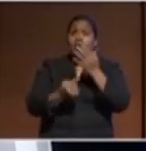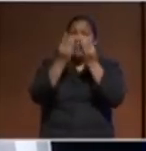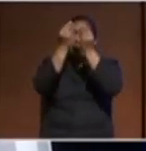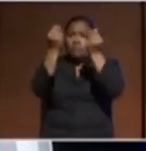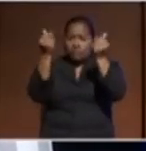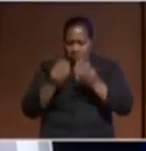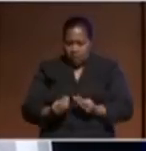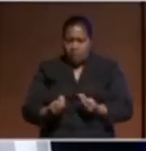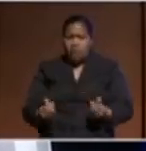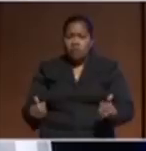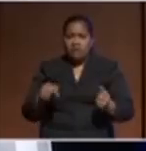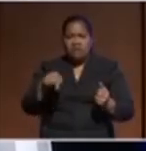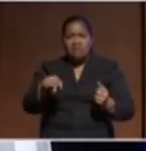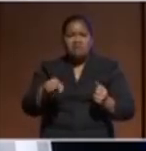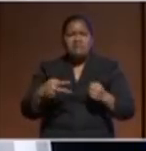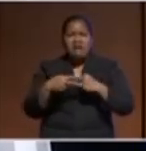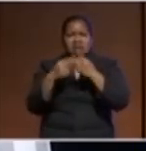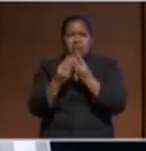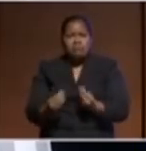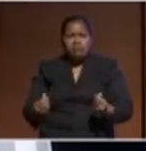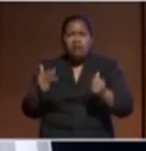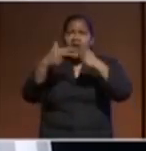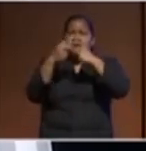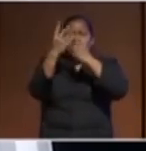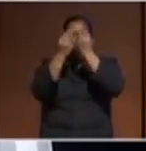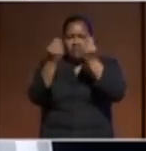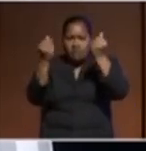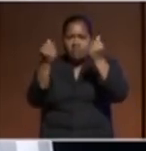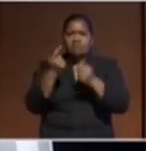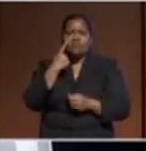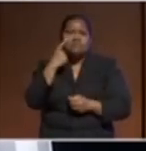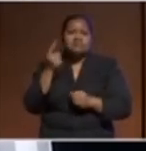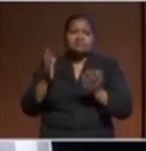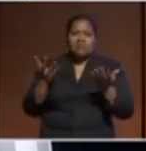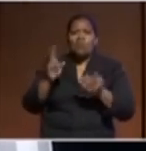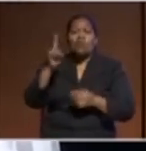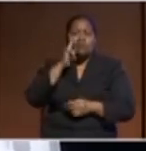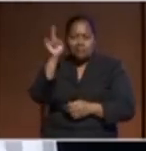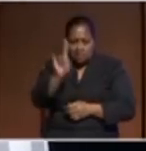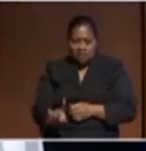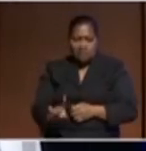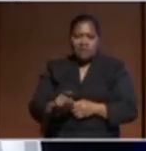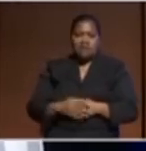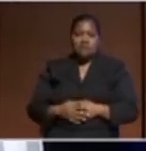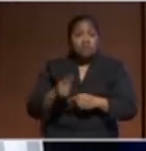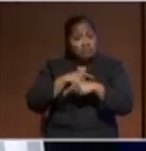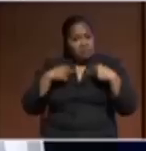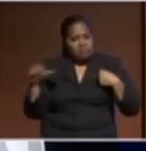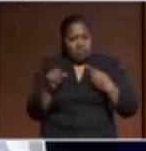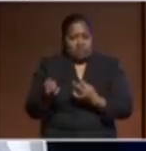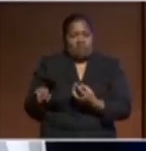the world will be very different from what we see today and so I think being prepared for it and